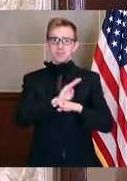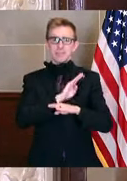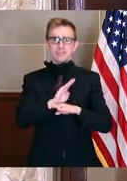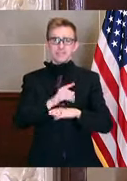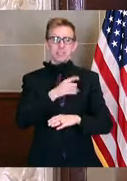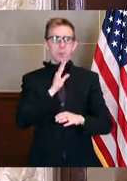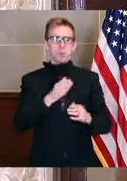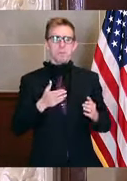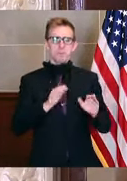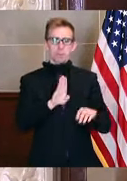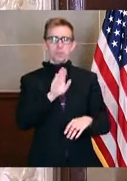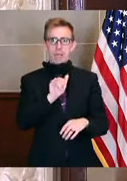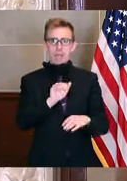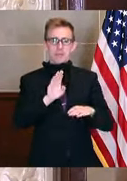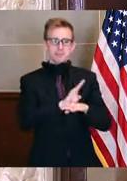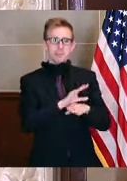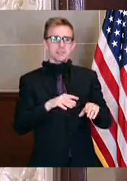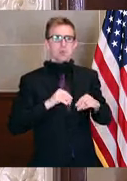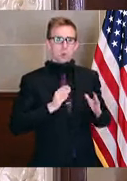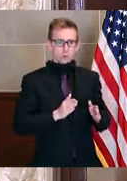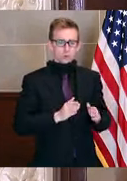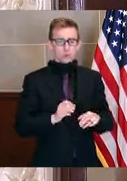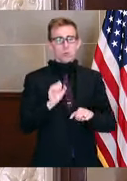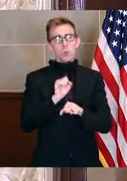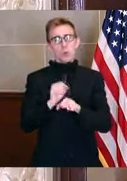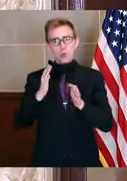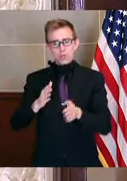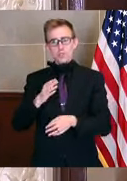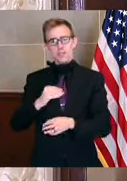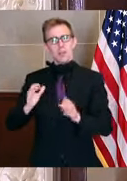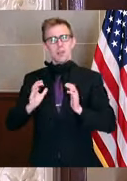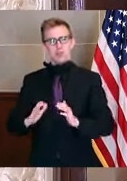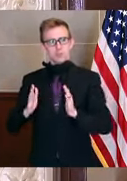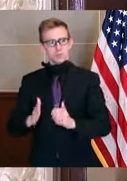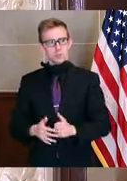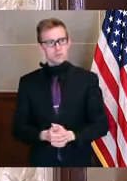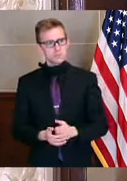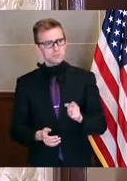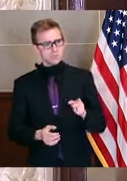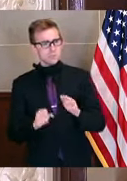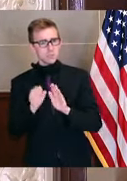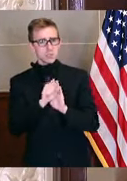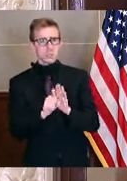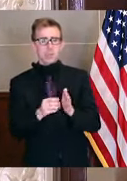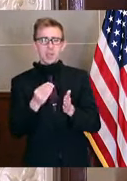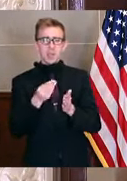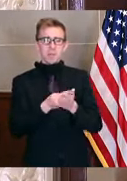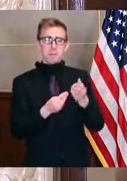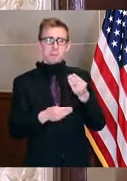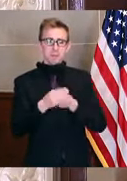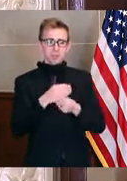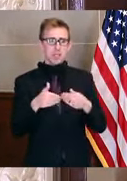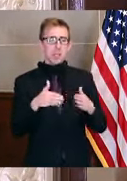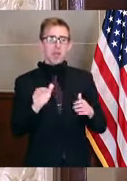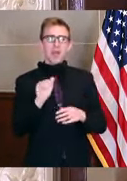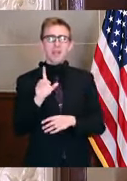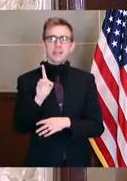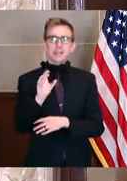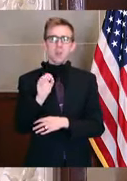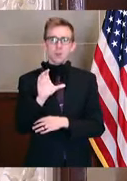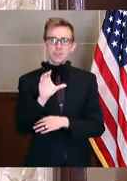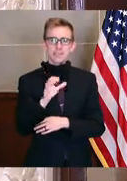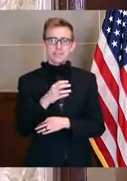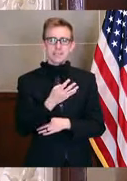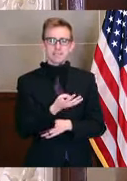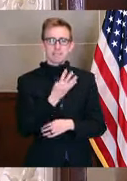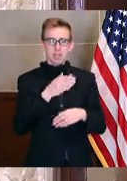to be driven by the business owners, the employees, and the customers. Are there places in the state budget that would allow, for example, the Department of Corrections to purchase